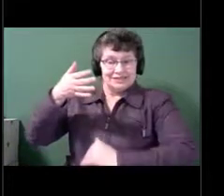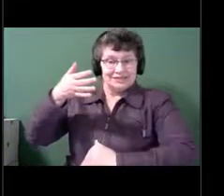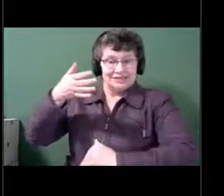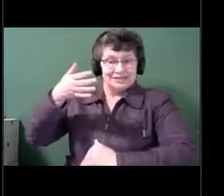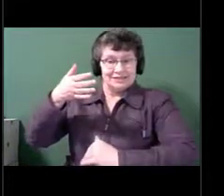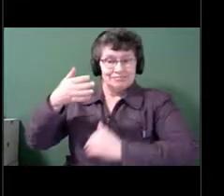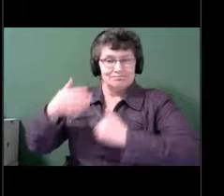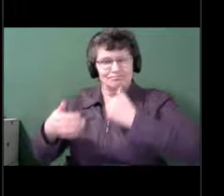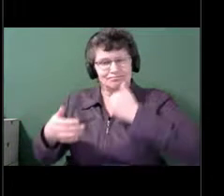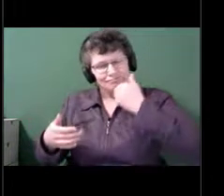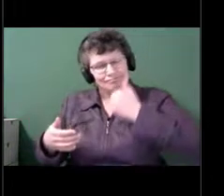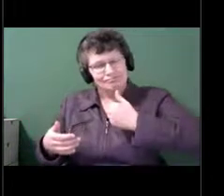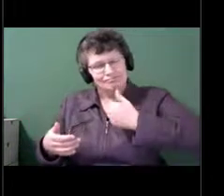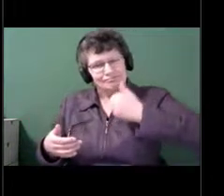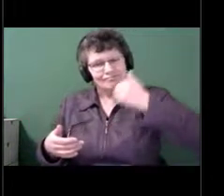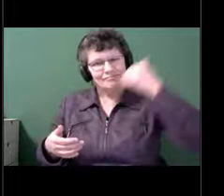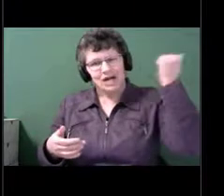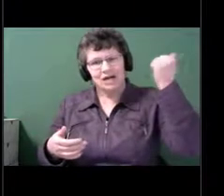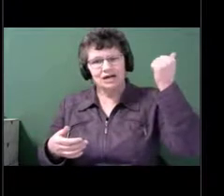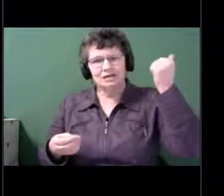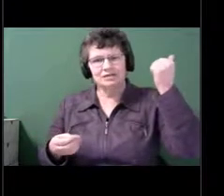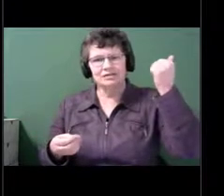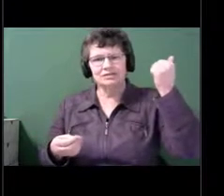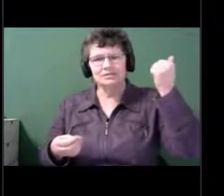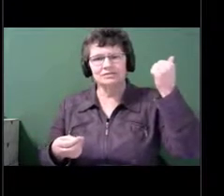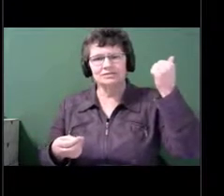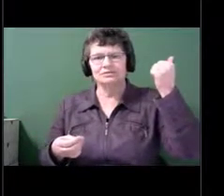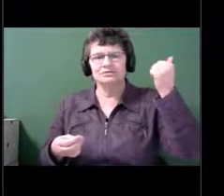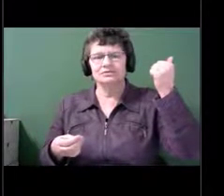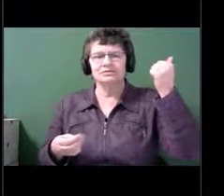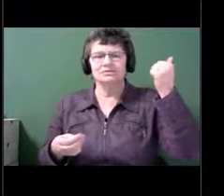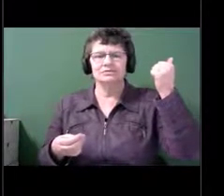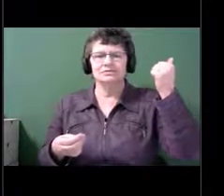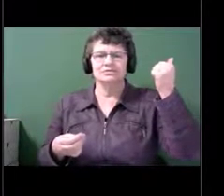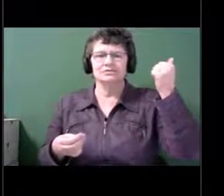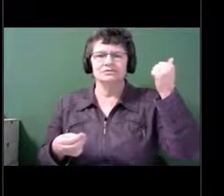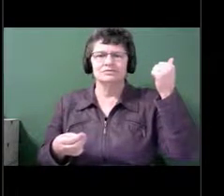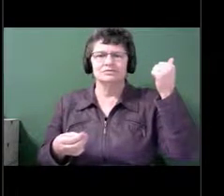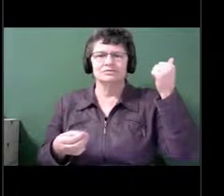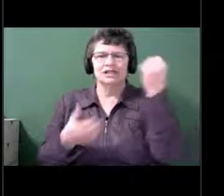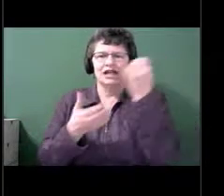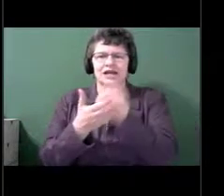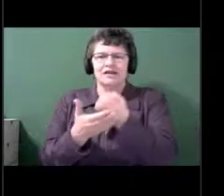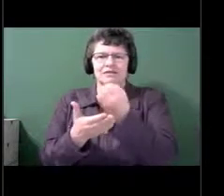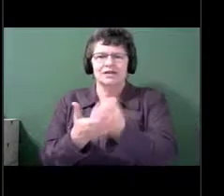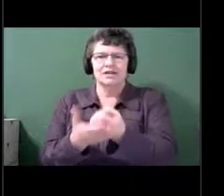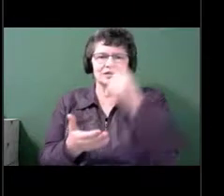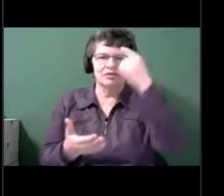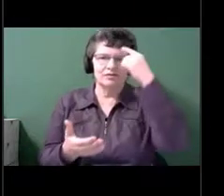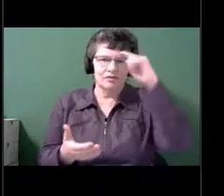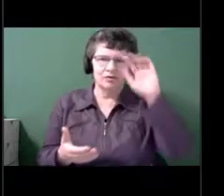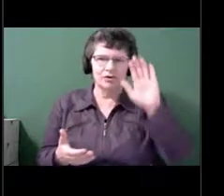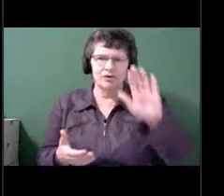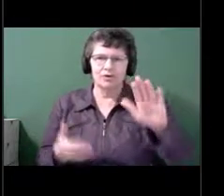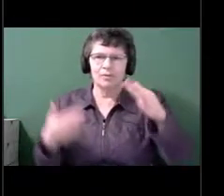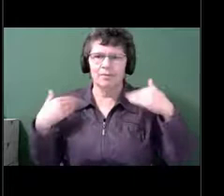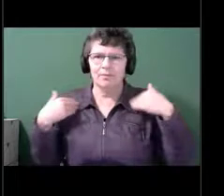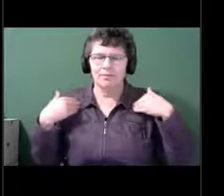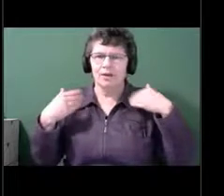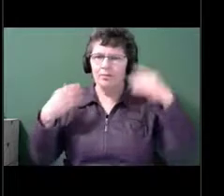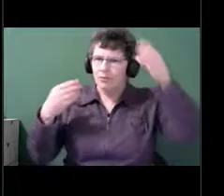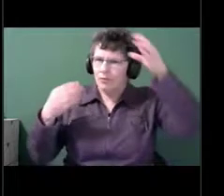evidence, if you want to do one thing that's going to be good for your brain health, it's probably physical